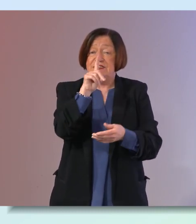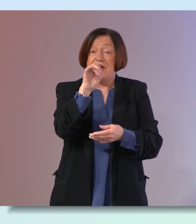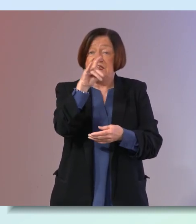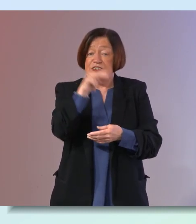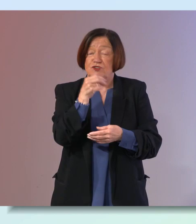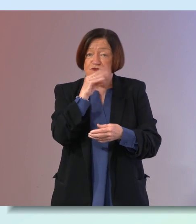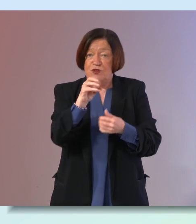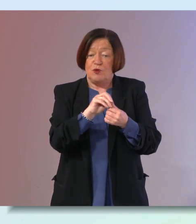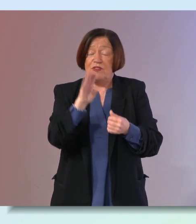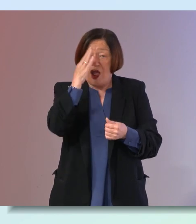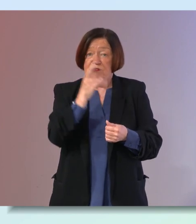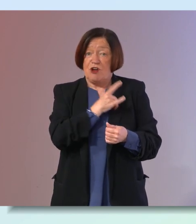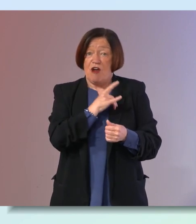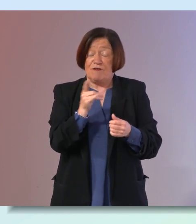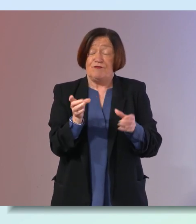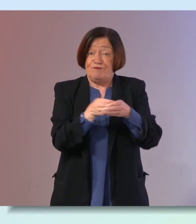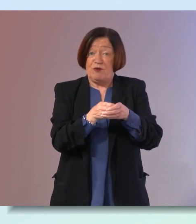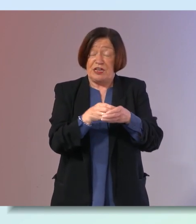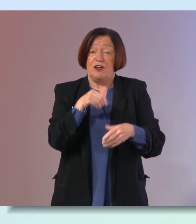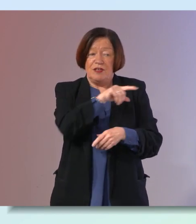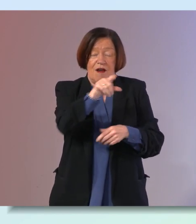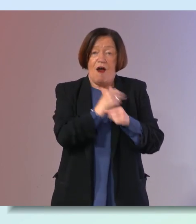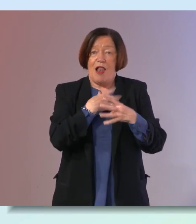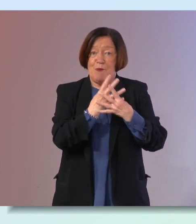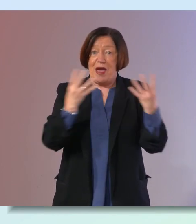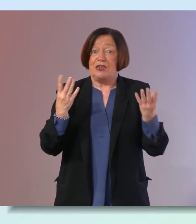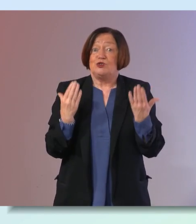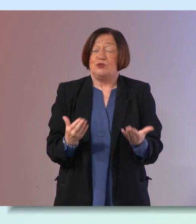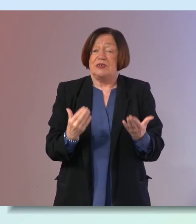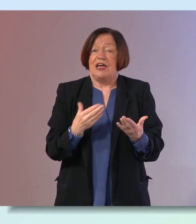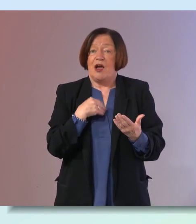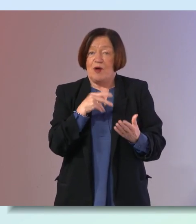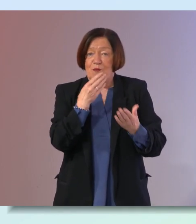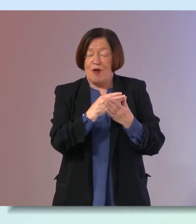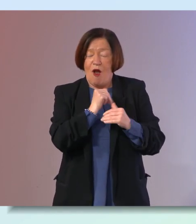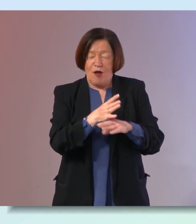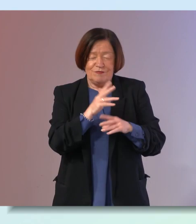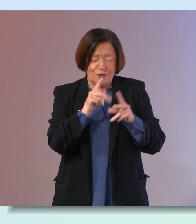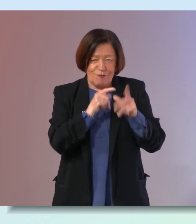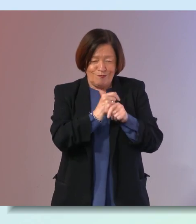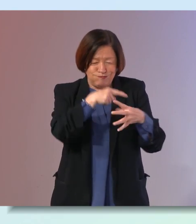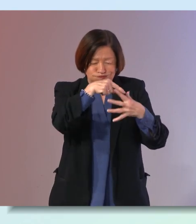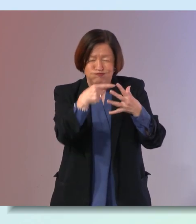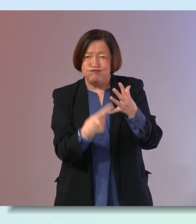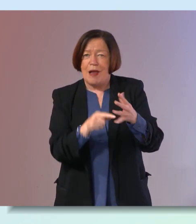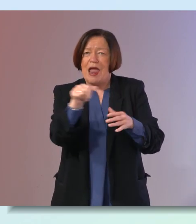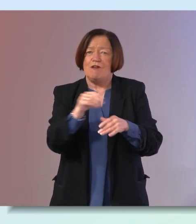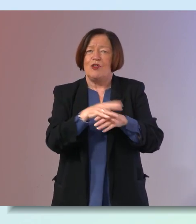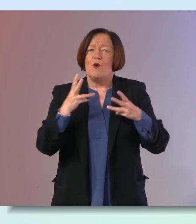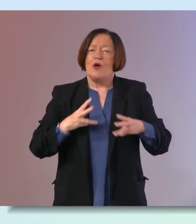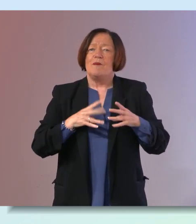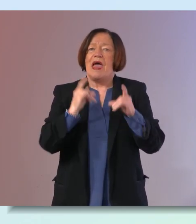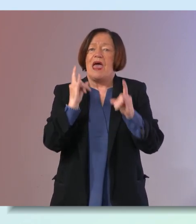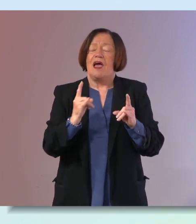with the irish heart foundation so they are all of our panelists here today and we will be putting a spotlight on all areas of women's health so whatever